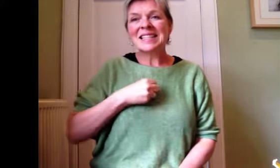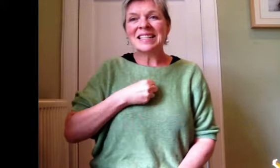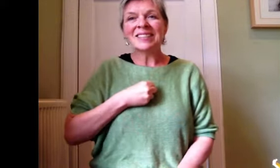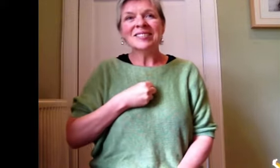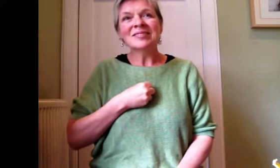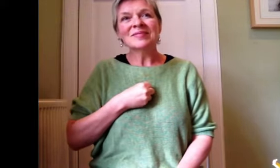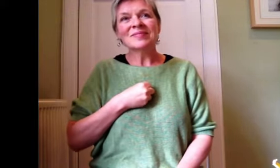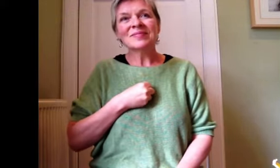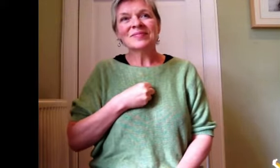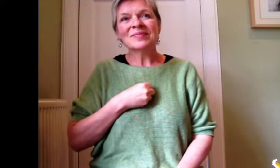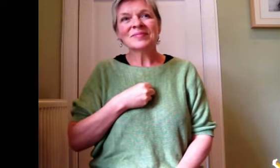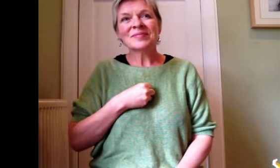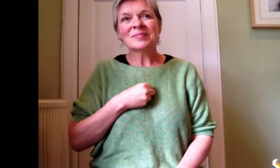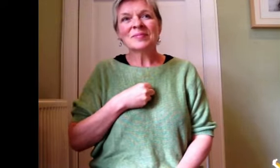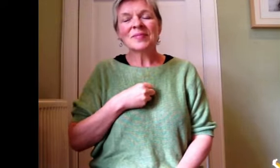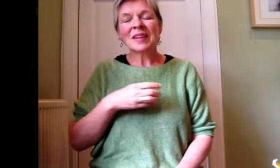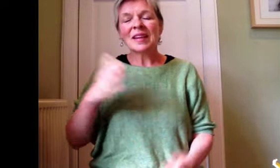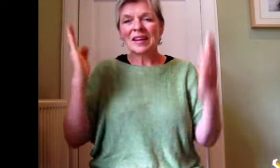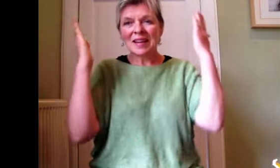Steal.